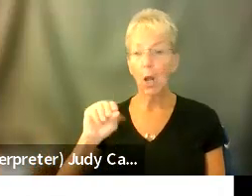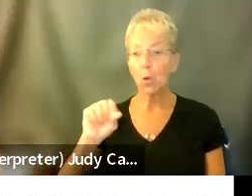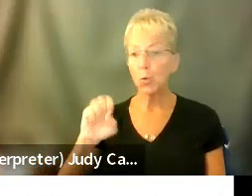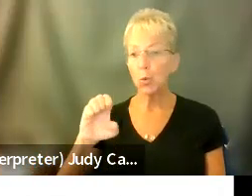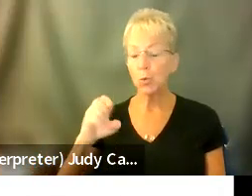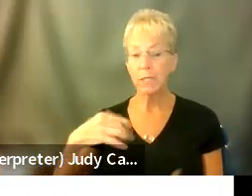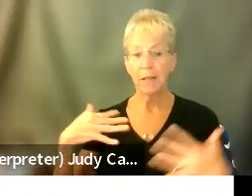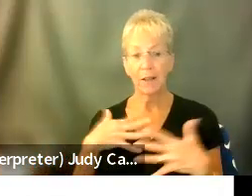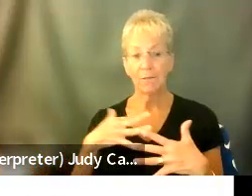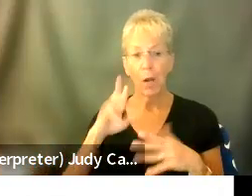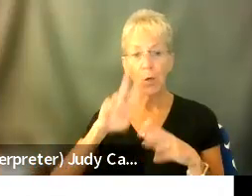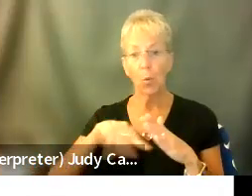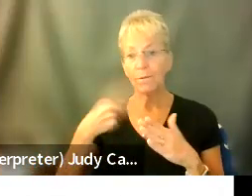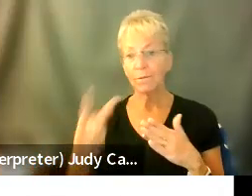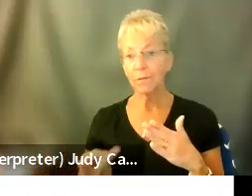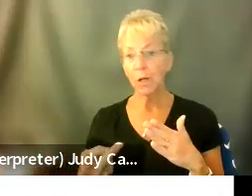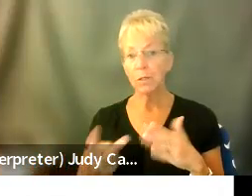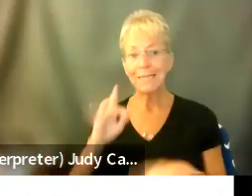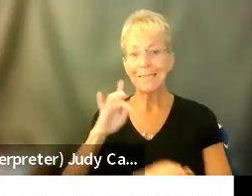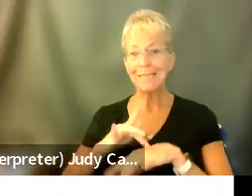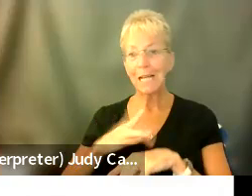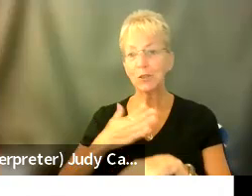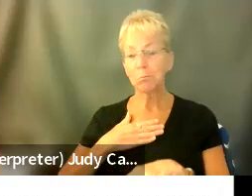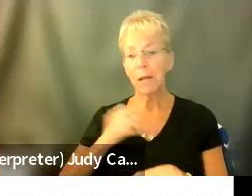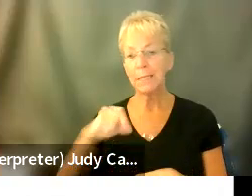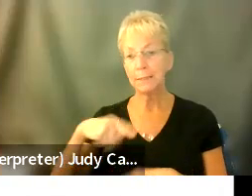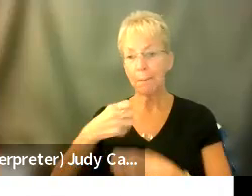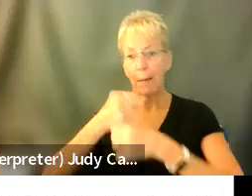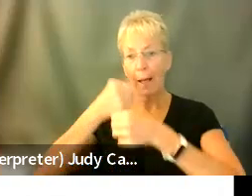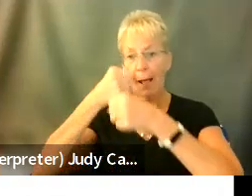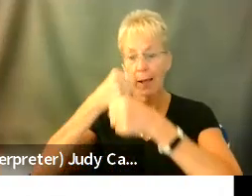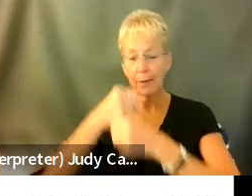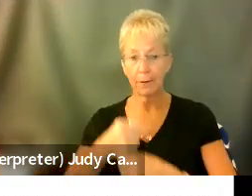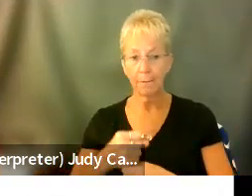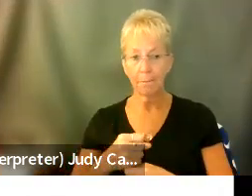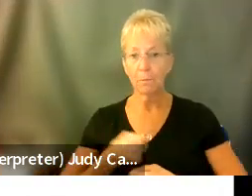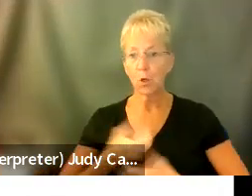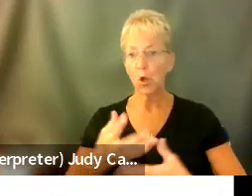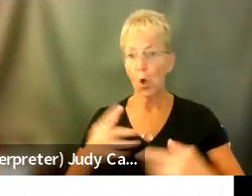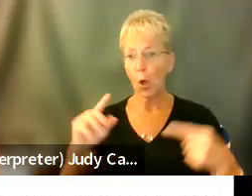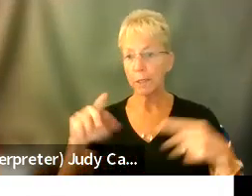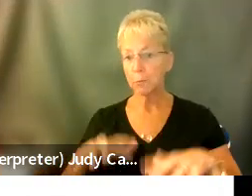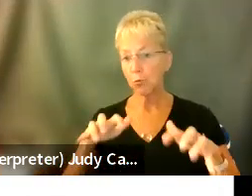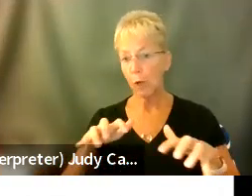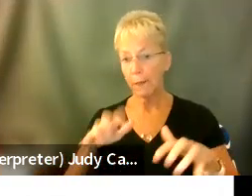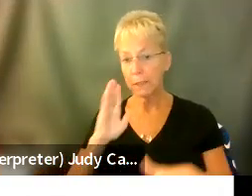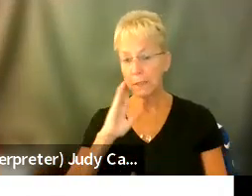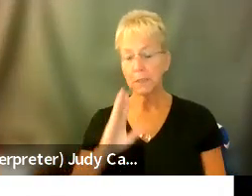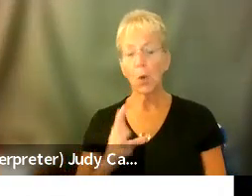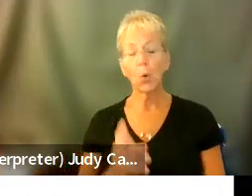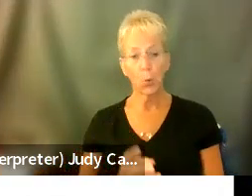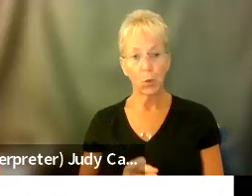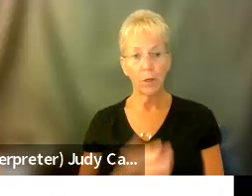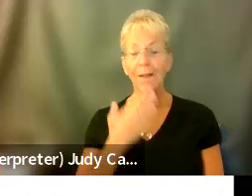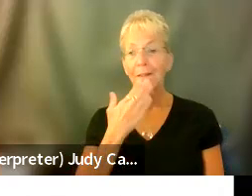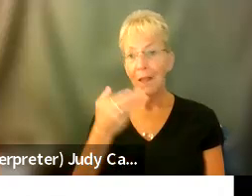surgery, they would touch my spine. They would bump into my spinal column and cause paralysis. So he said, thank